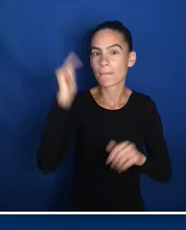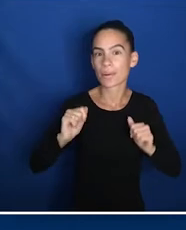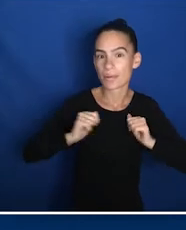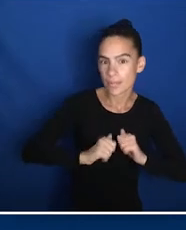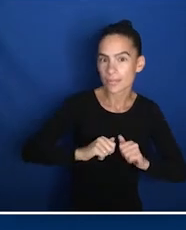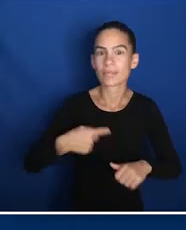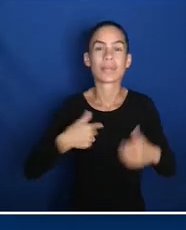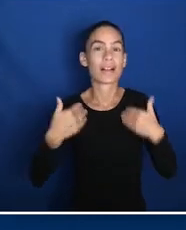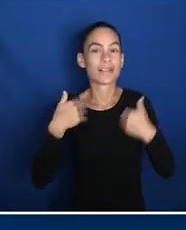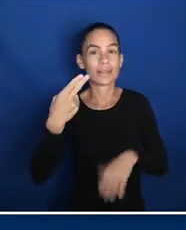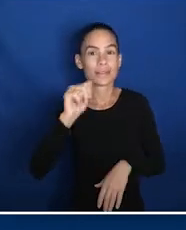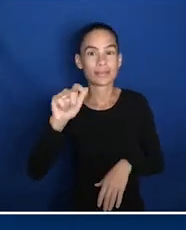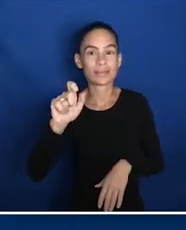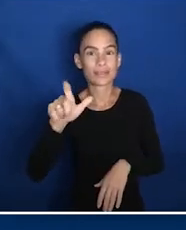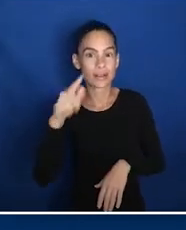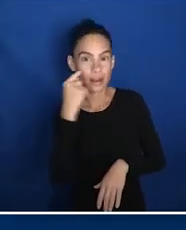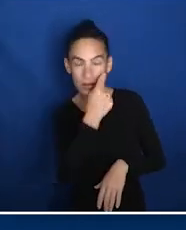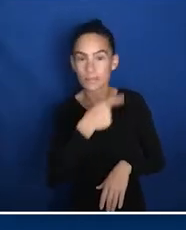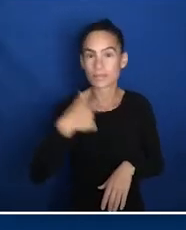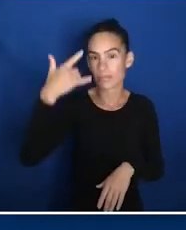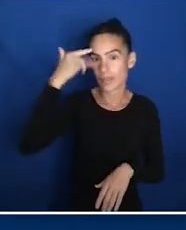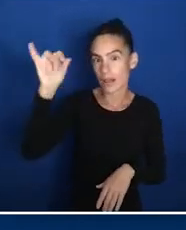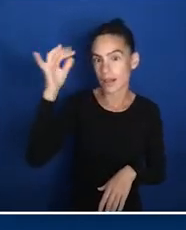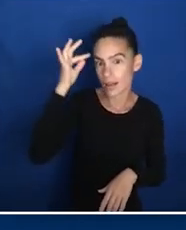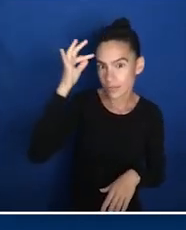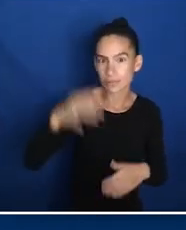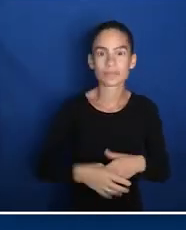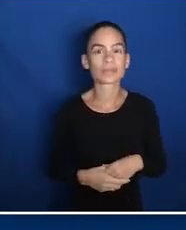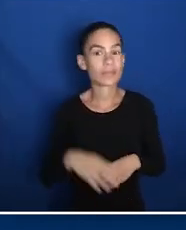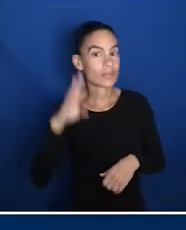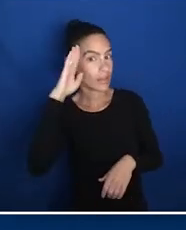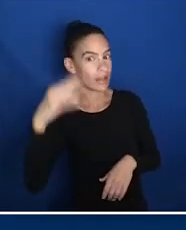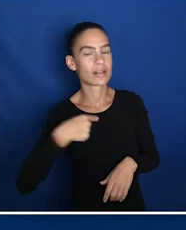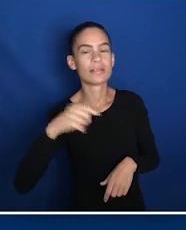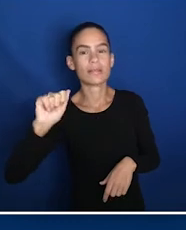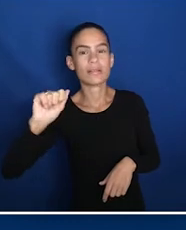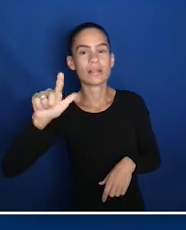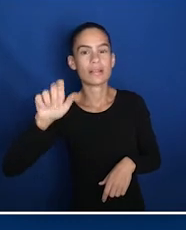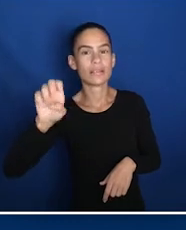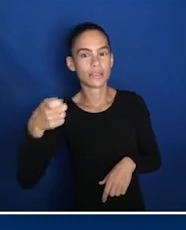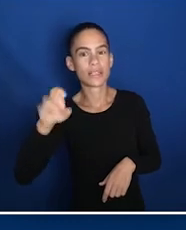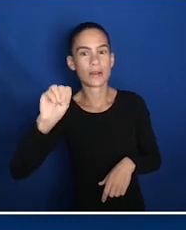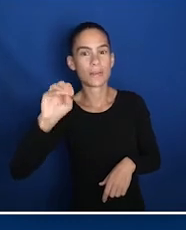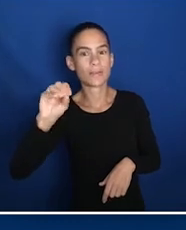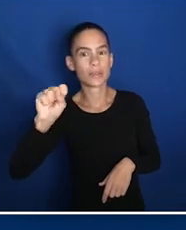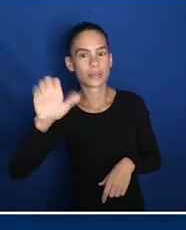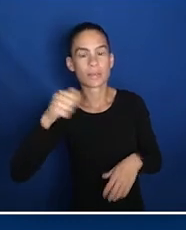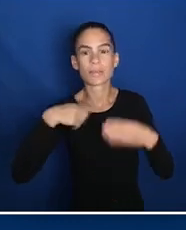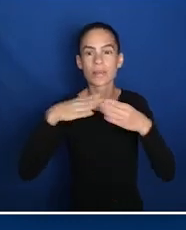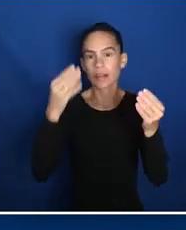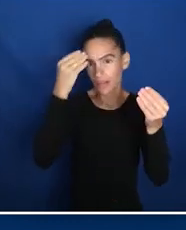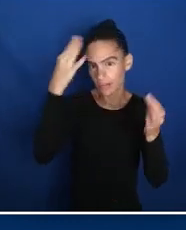and I have hazel eyes and blonde hair. Hi, my name is Alex Mosko. I'm a public information specialist with the Leon County Supervisor of